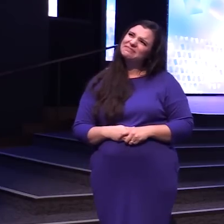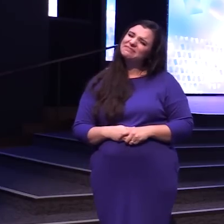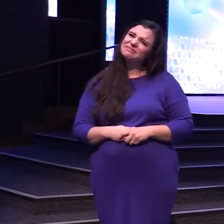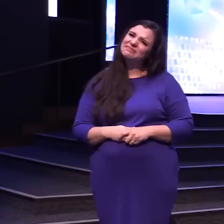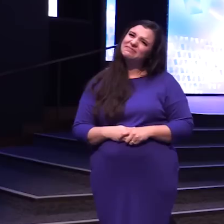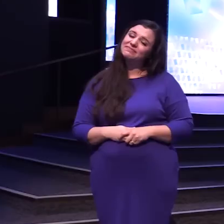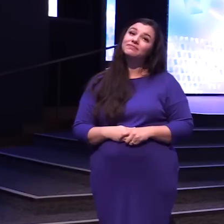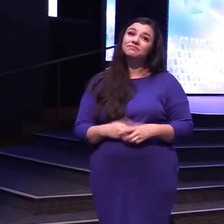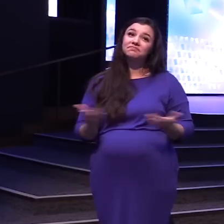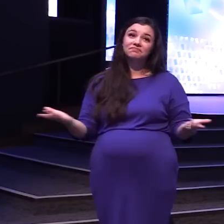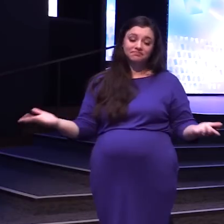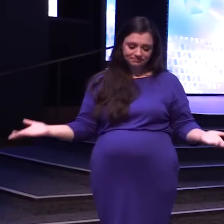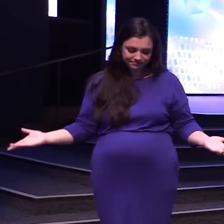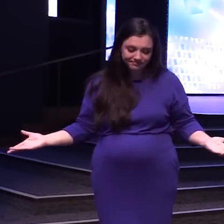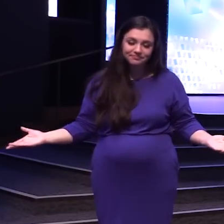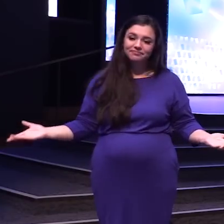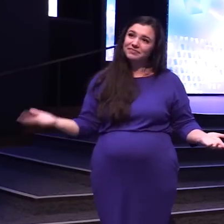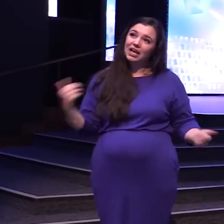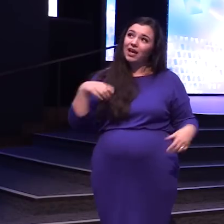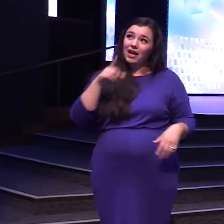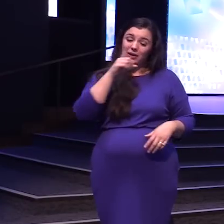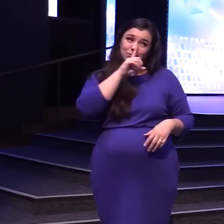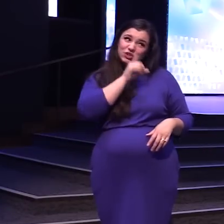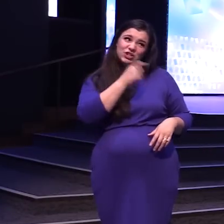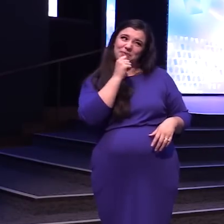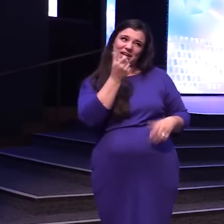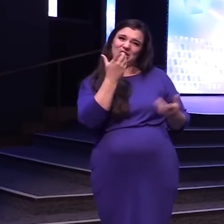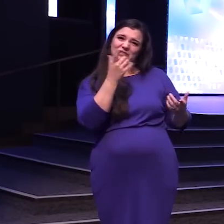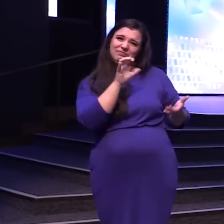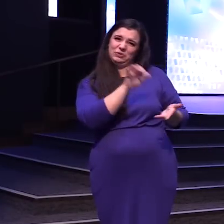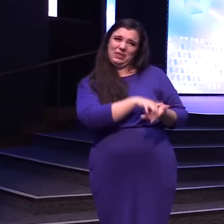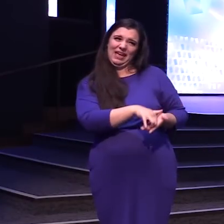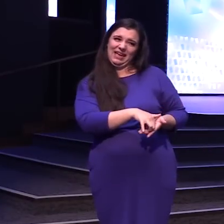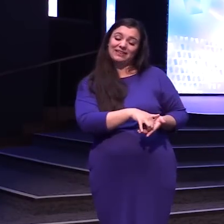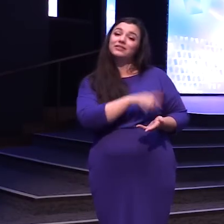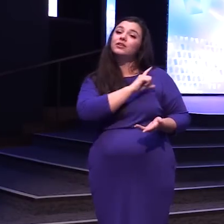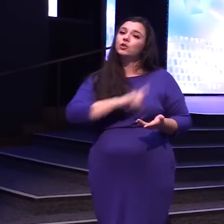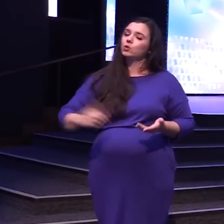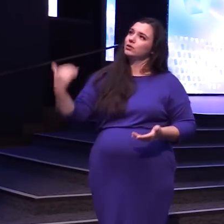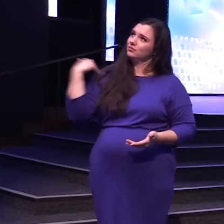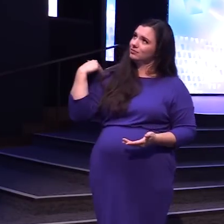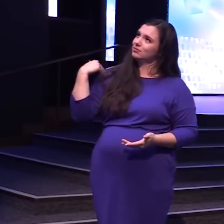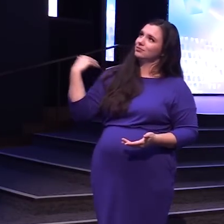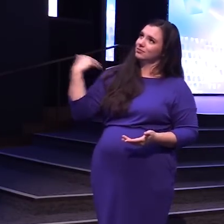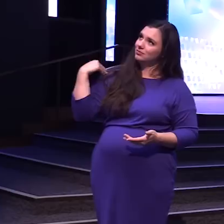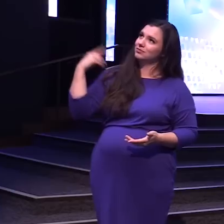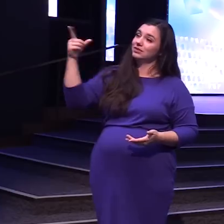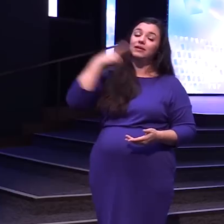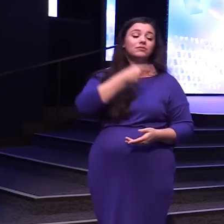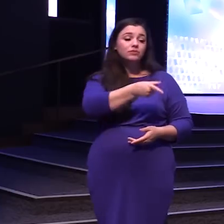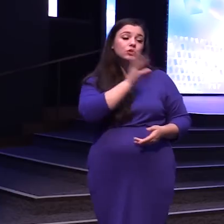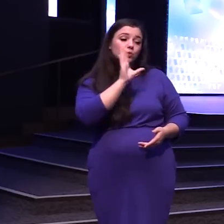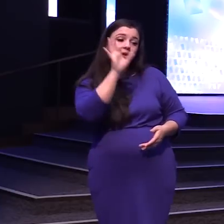Yeah no I'm pretty sure I'm not going to do that And the Lord was like You will preach On that platform